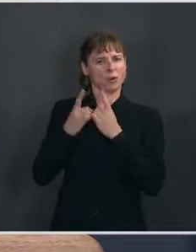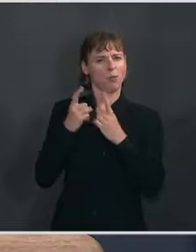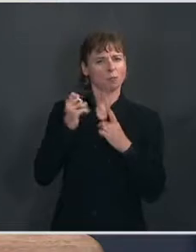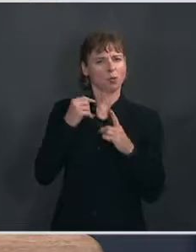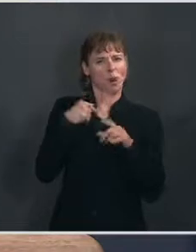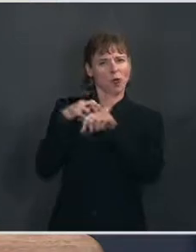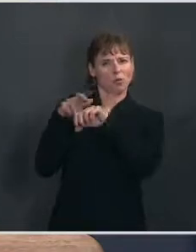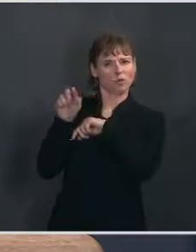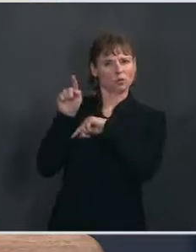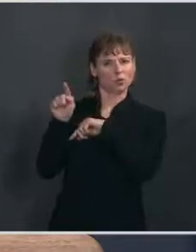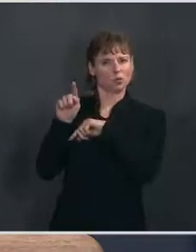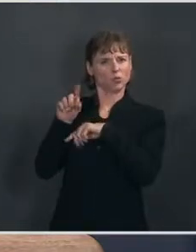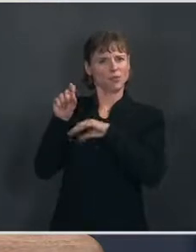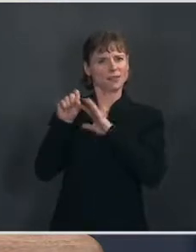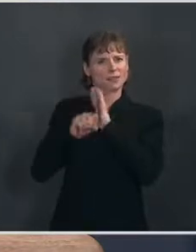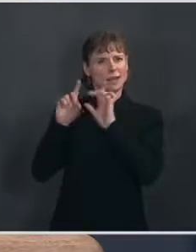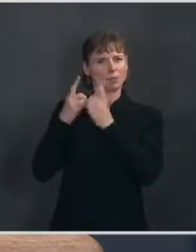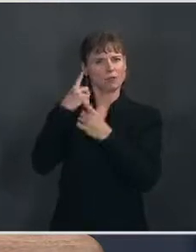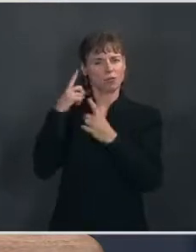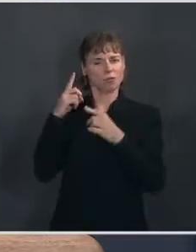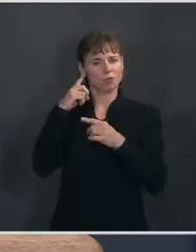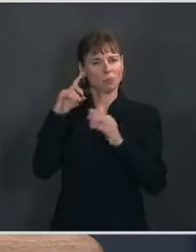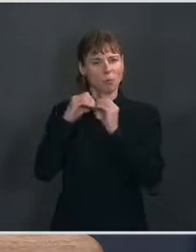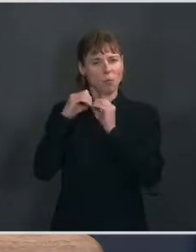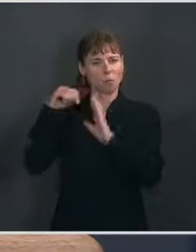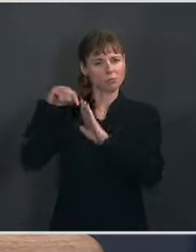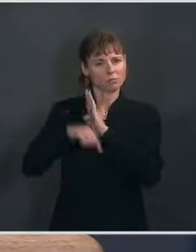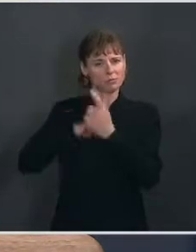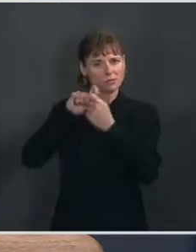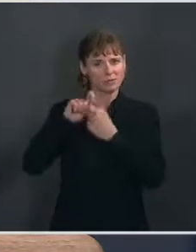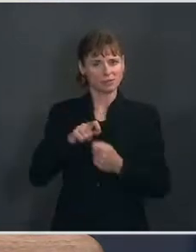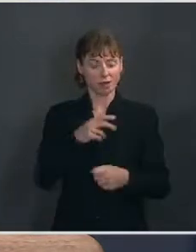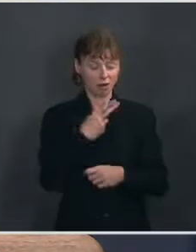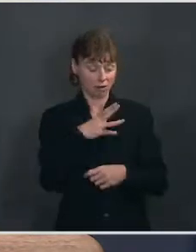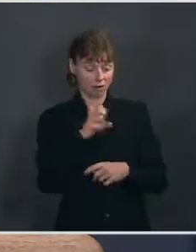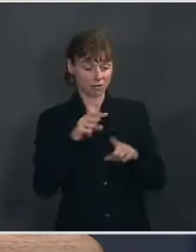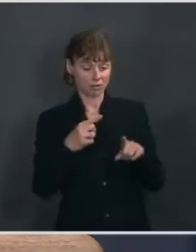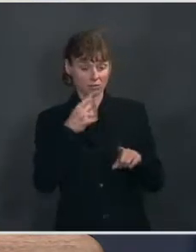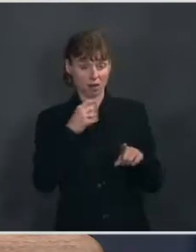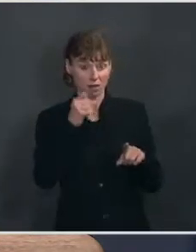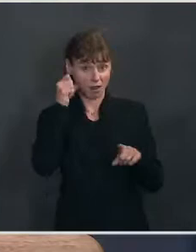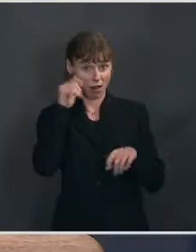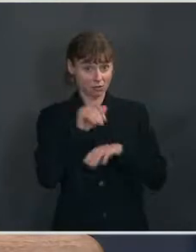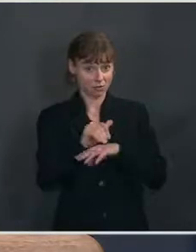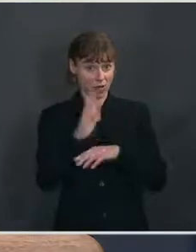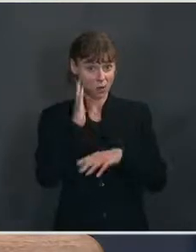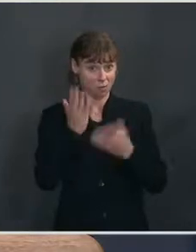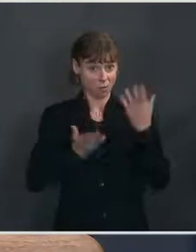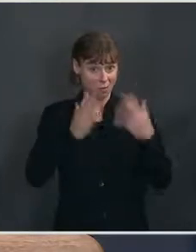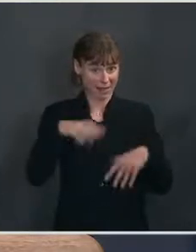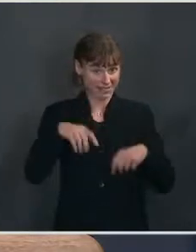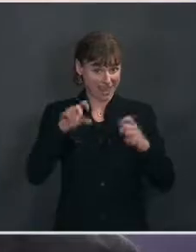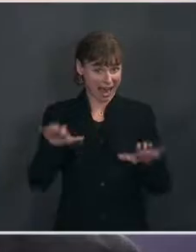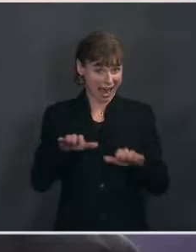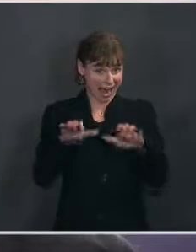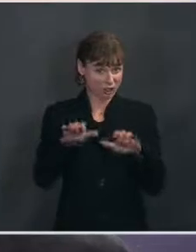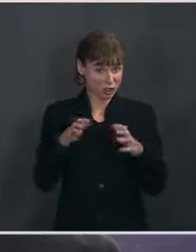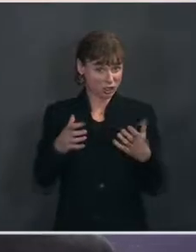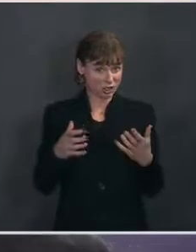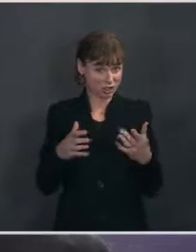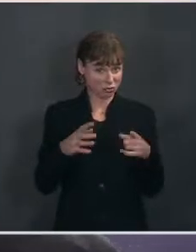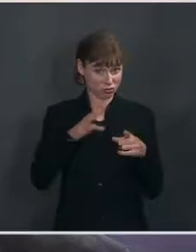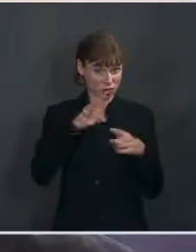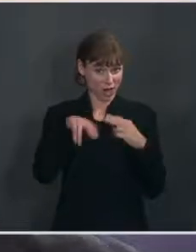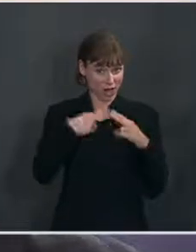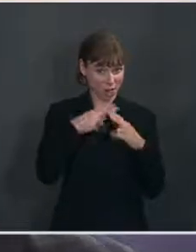them for more specifics. Hans. The Yeah, do I just follow Burma. In your statement last night when you said you might take action, you referred to it as Burma and